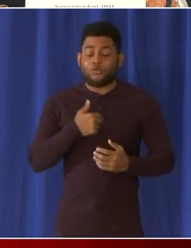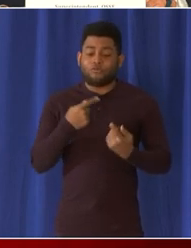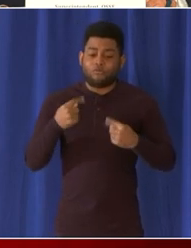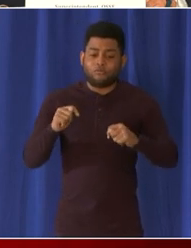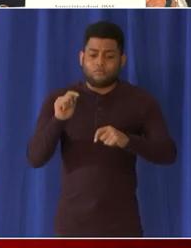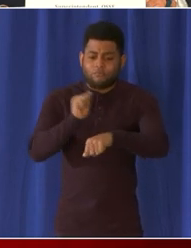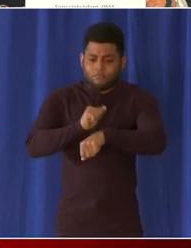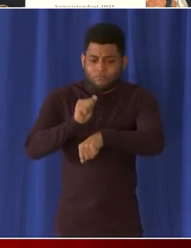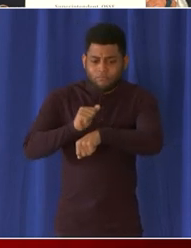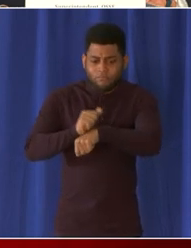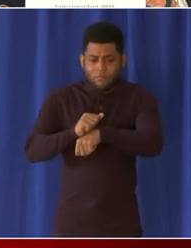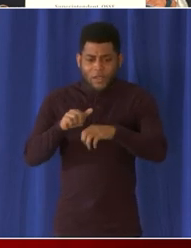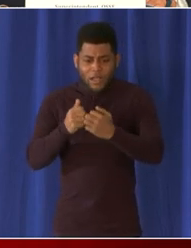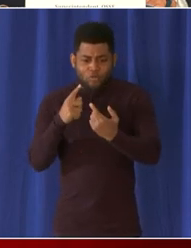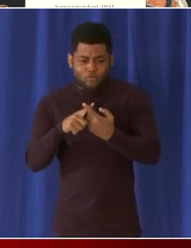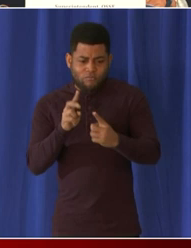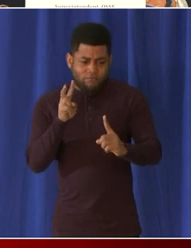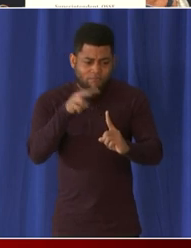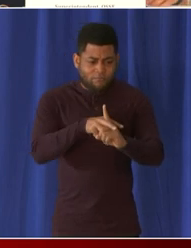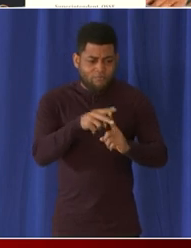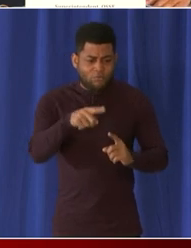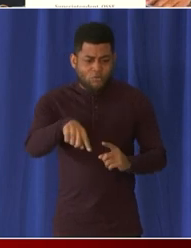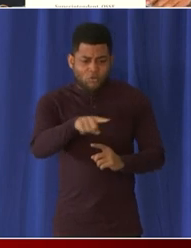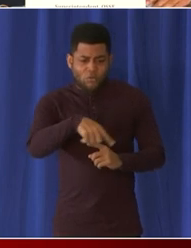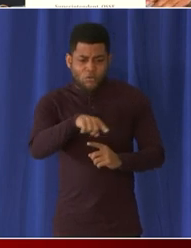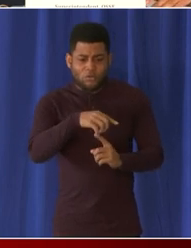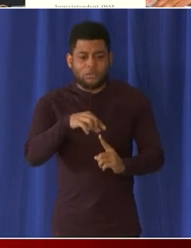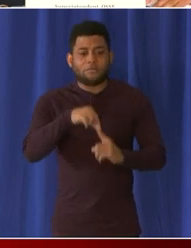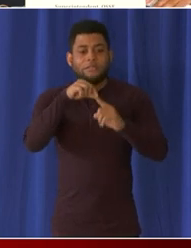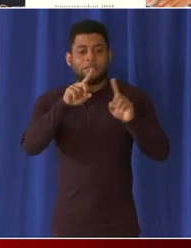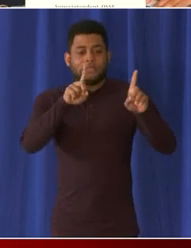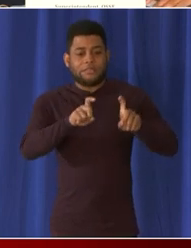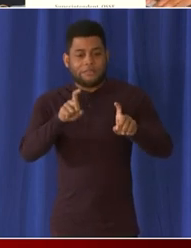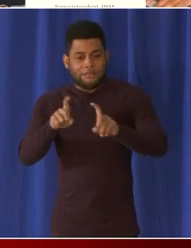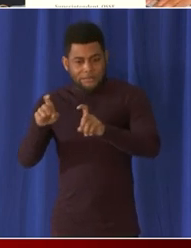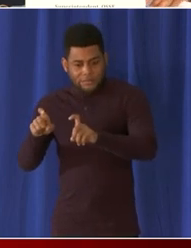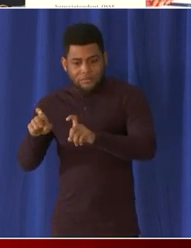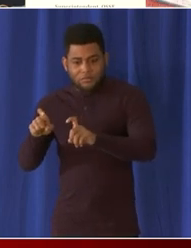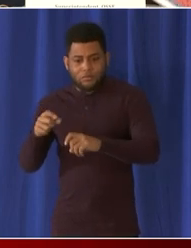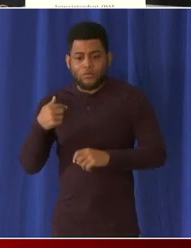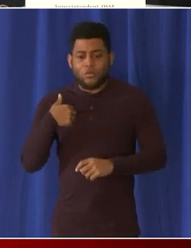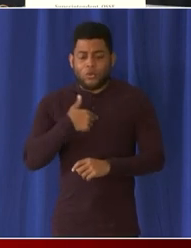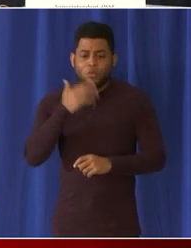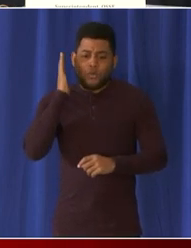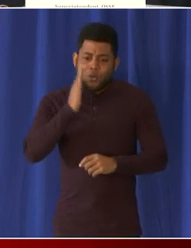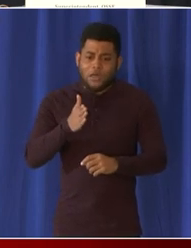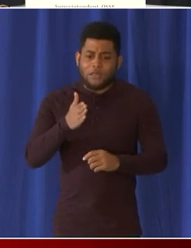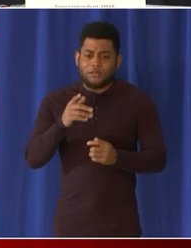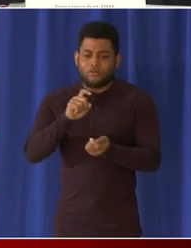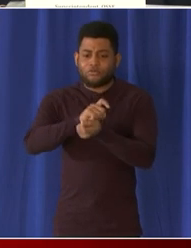-based testing and so we want to make those readily available on a weekly basis starting this Friday.